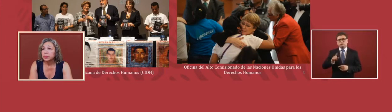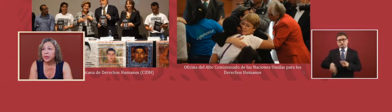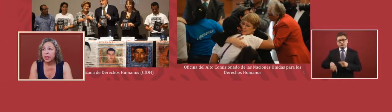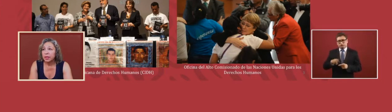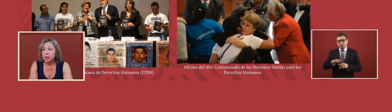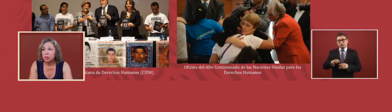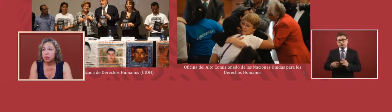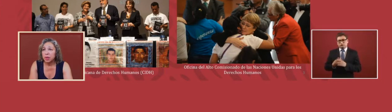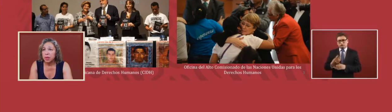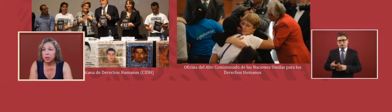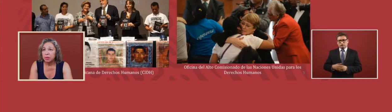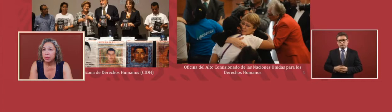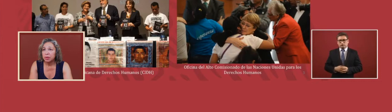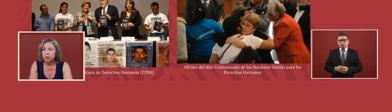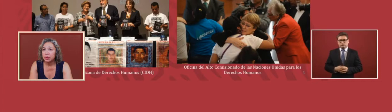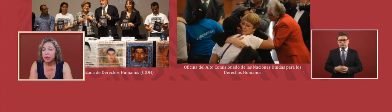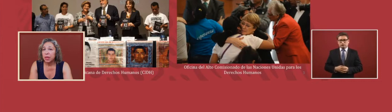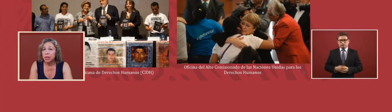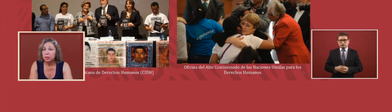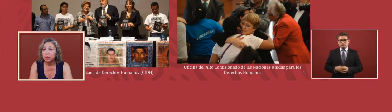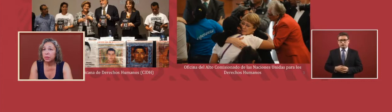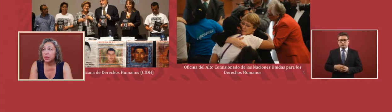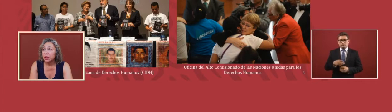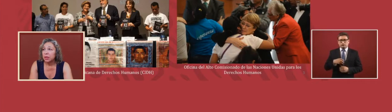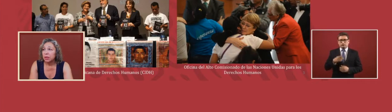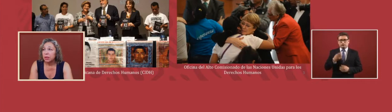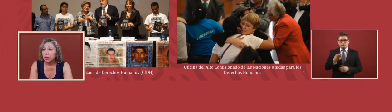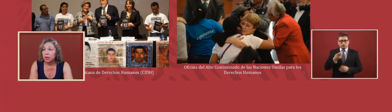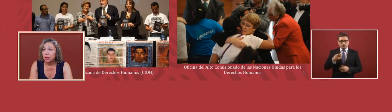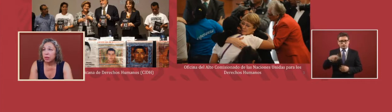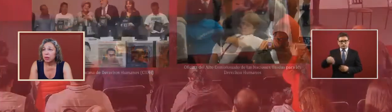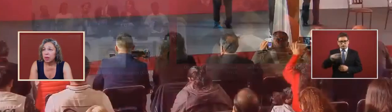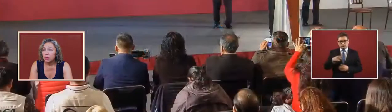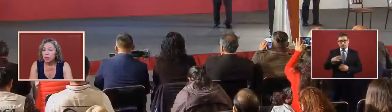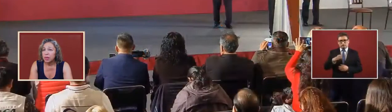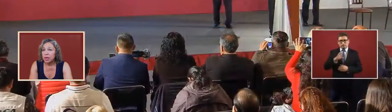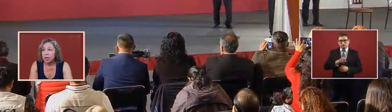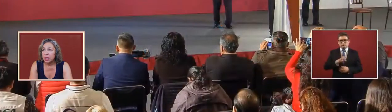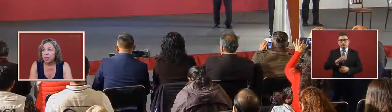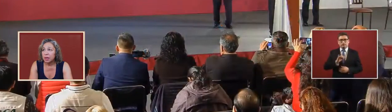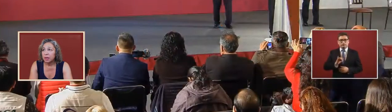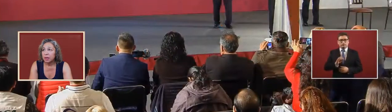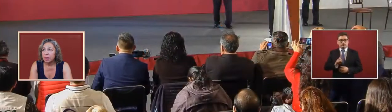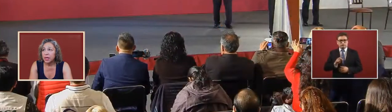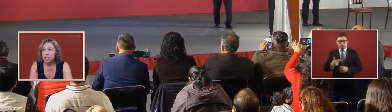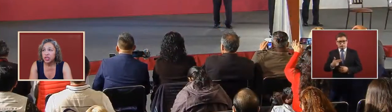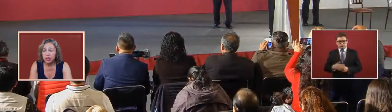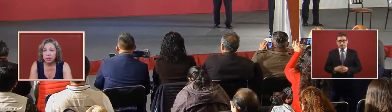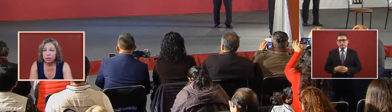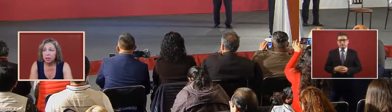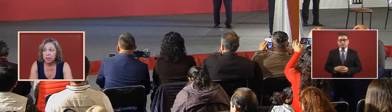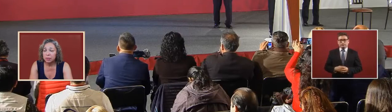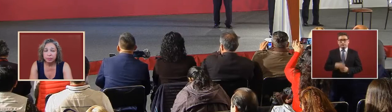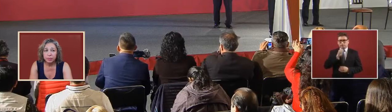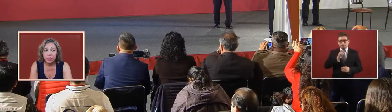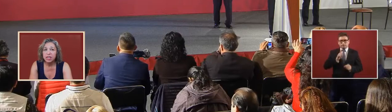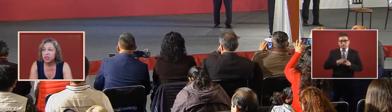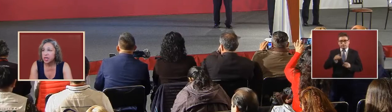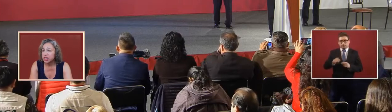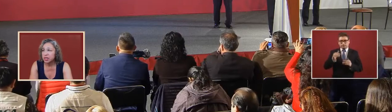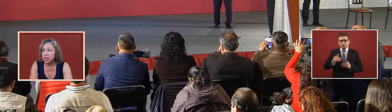and they will renew um with the uh national um